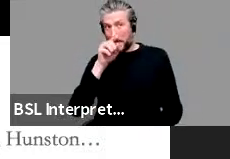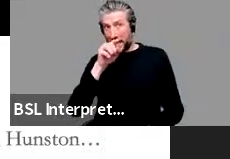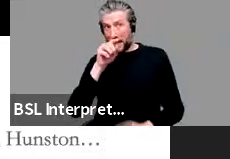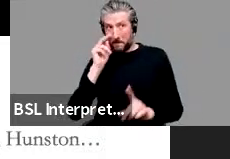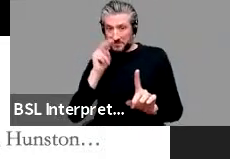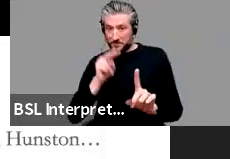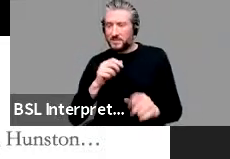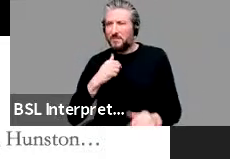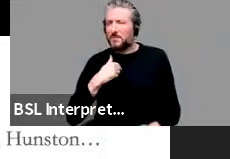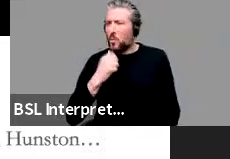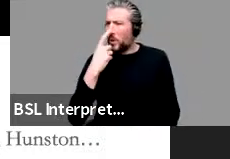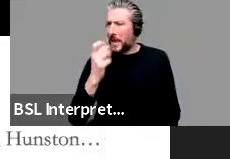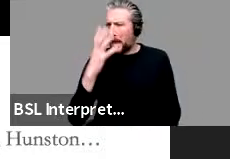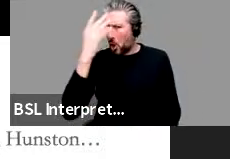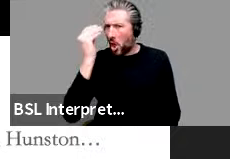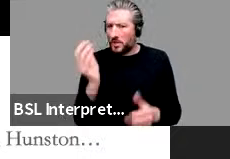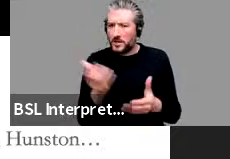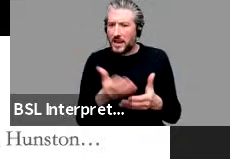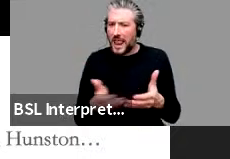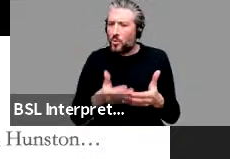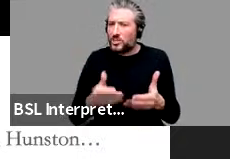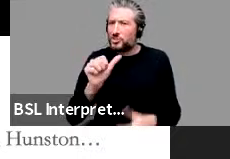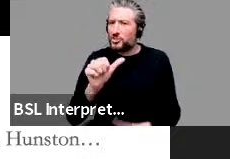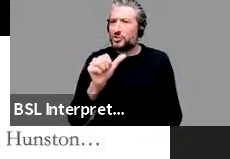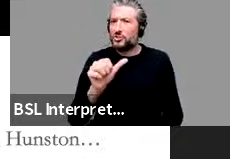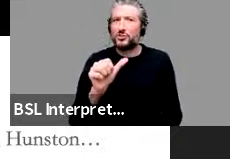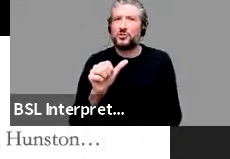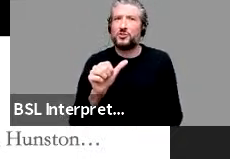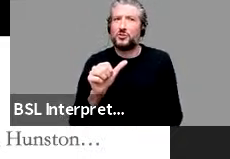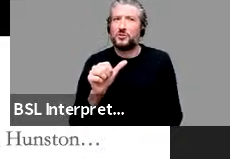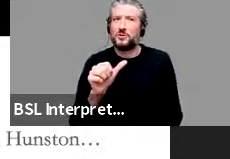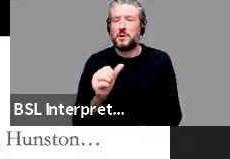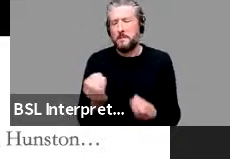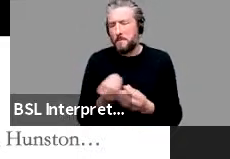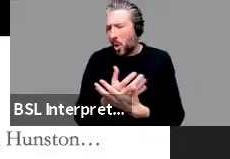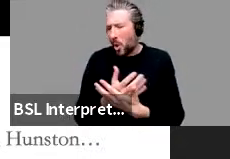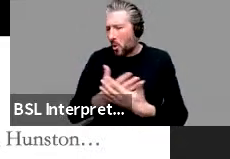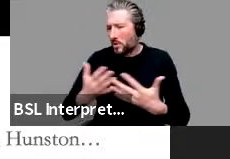language. And so there's a lot of work investigating how we do that.